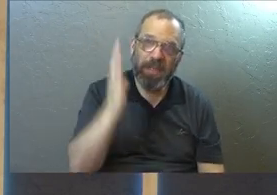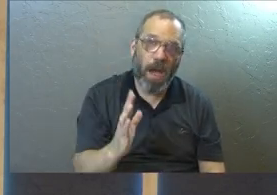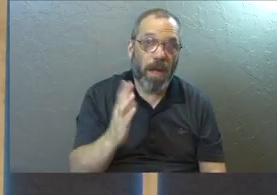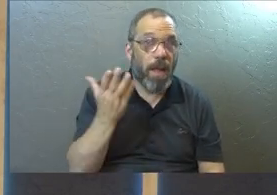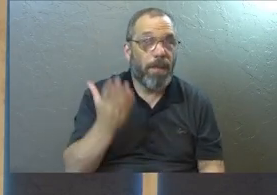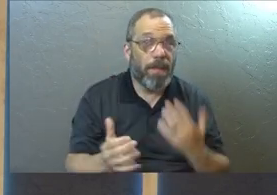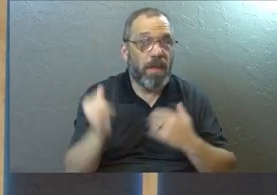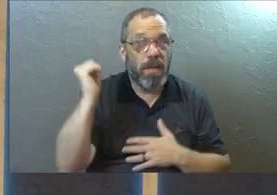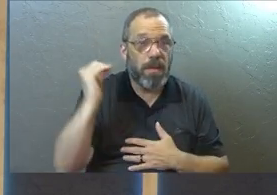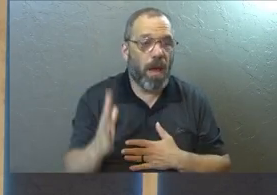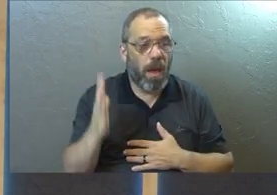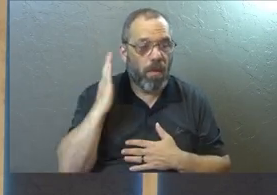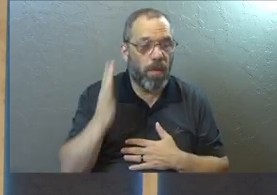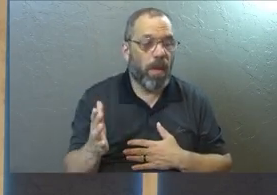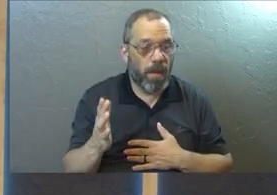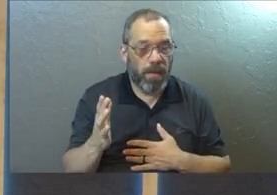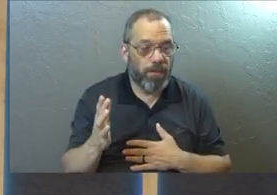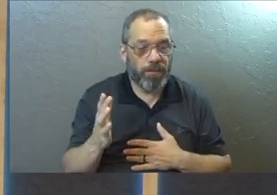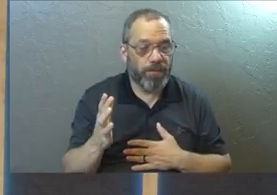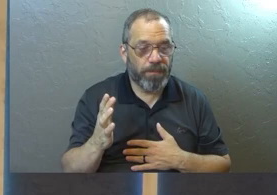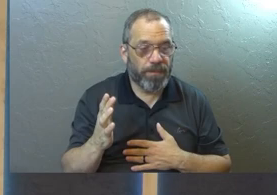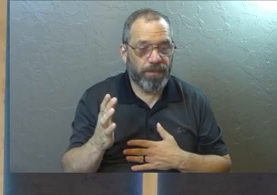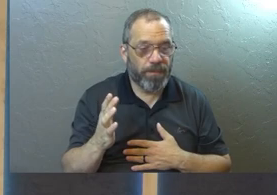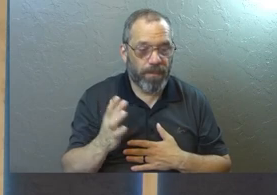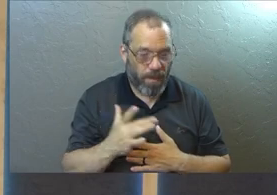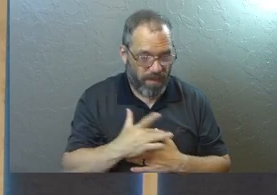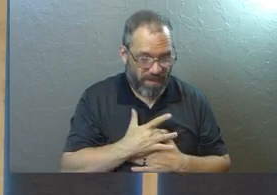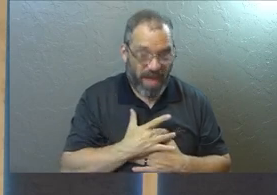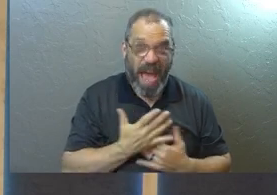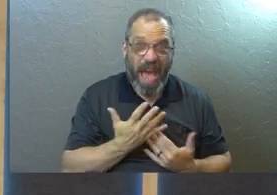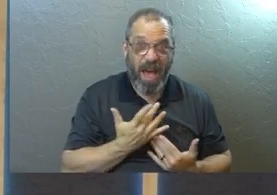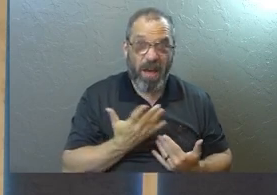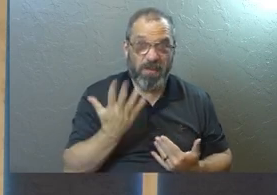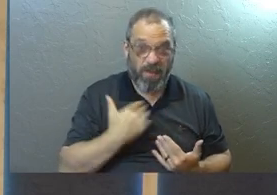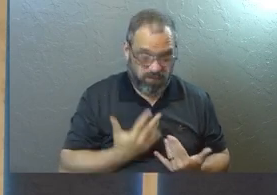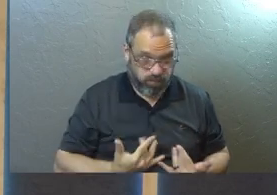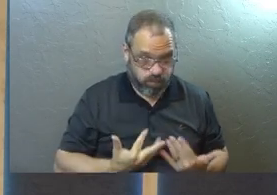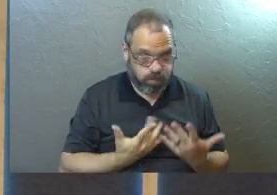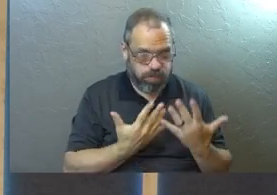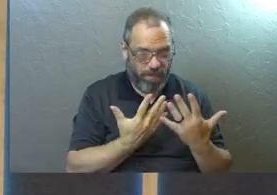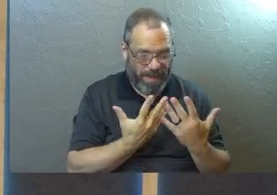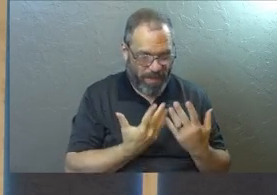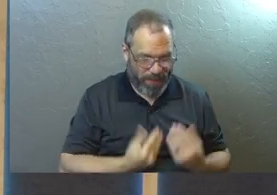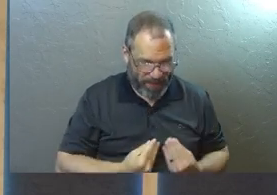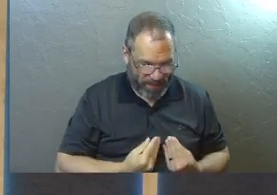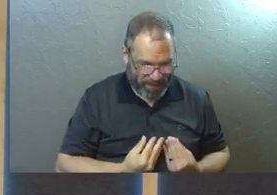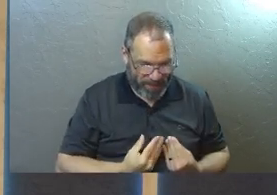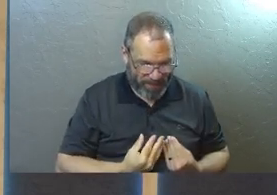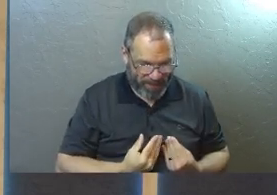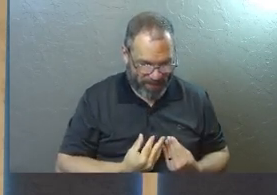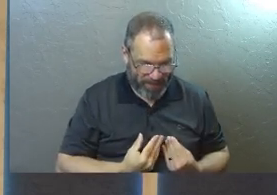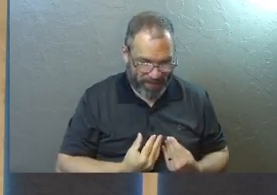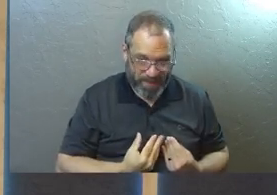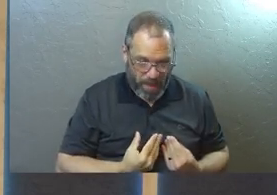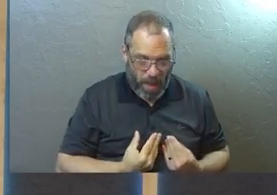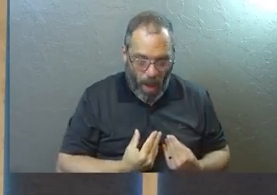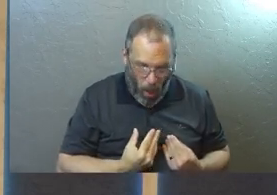Maybe God will fan into flame the fire again for you. Don't know.